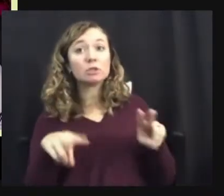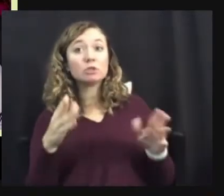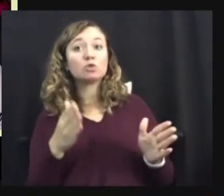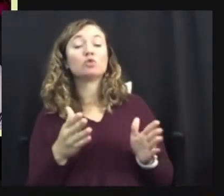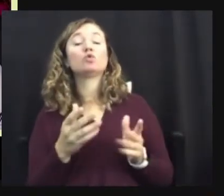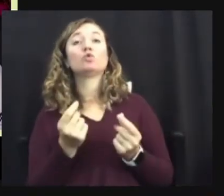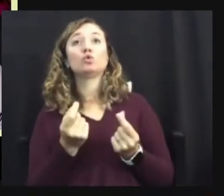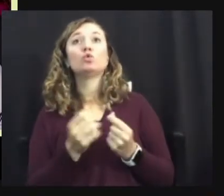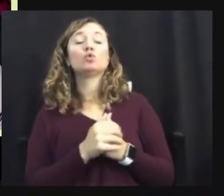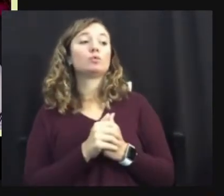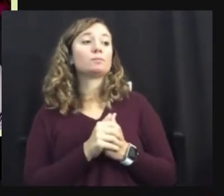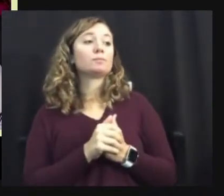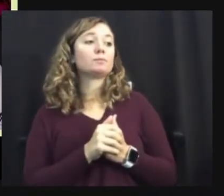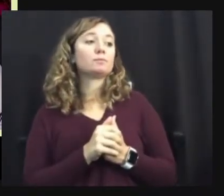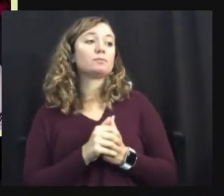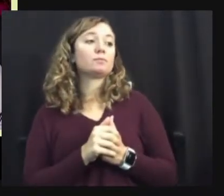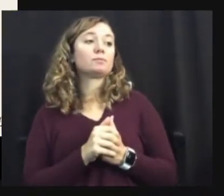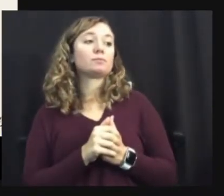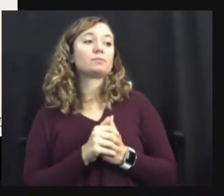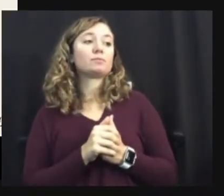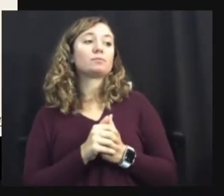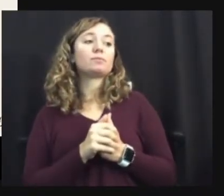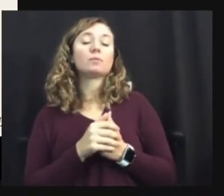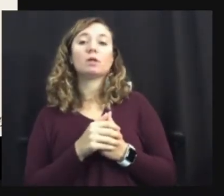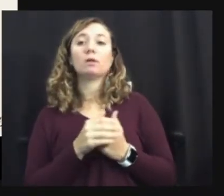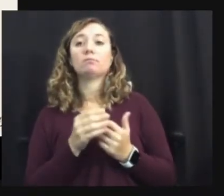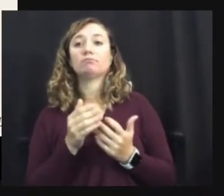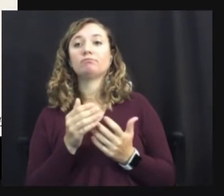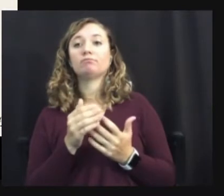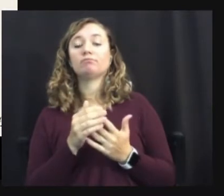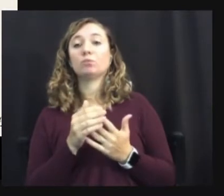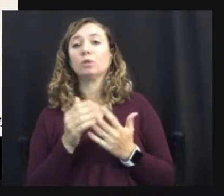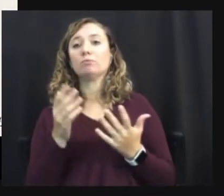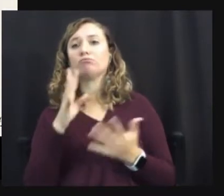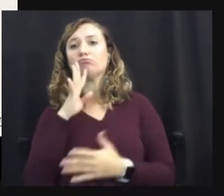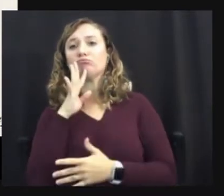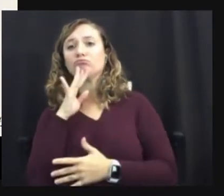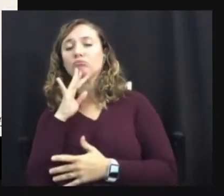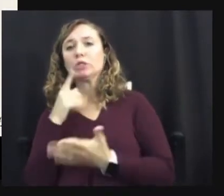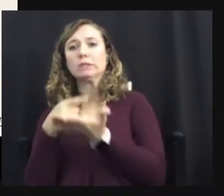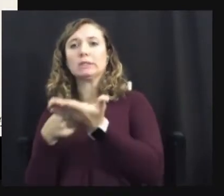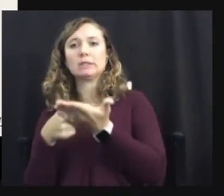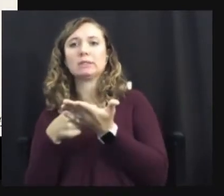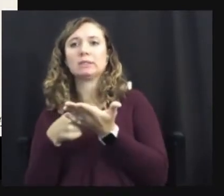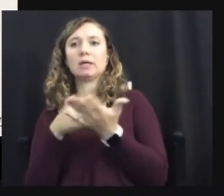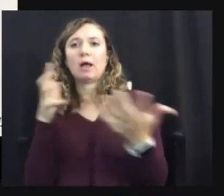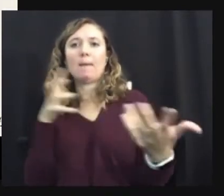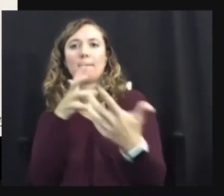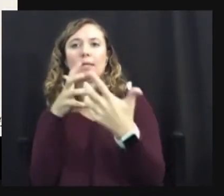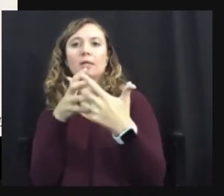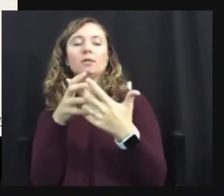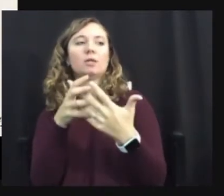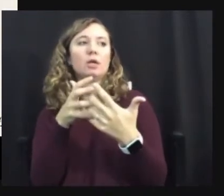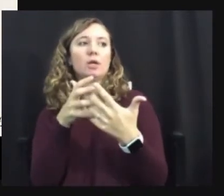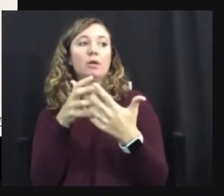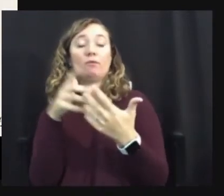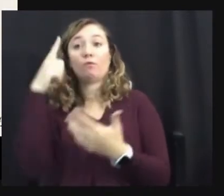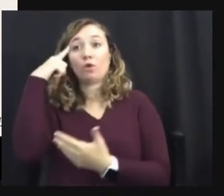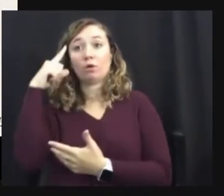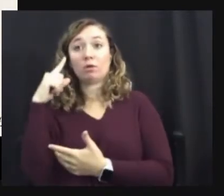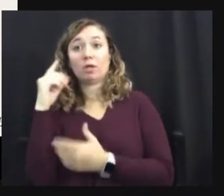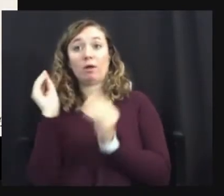So we've talked a little bit already. Melissa's talked a little bit already about the accommodations that are, um, being offered in the conference as a whole today.